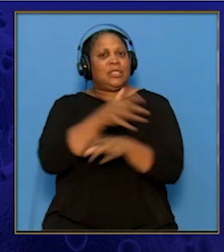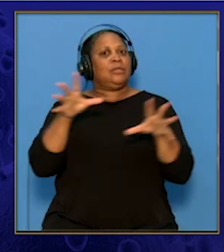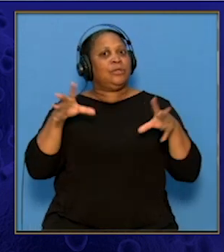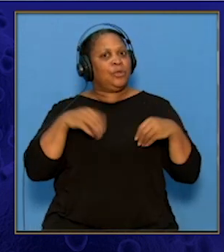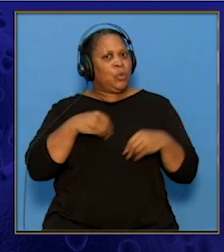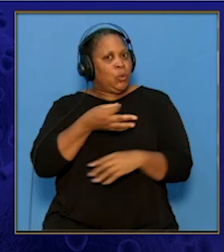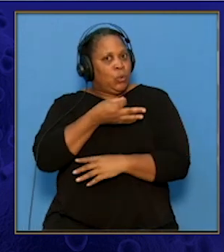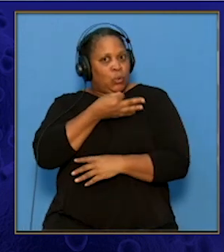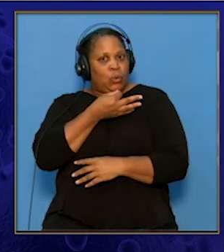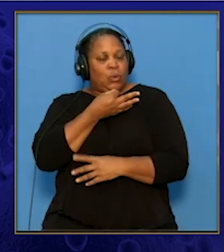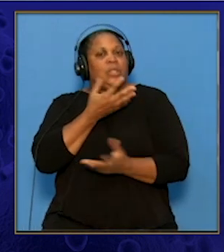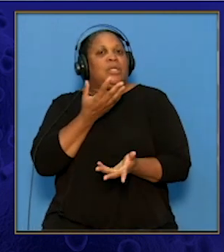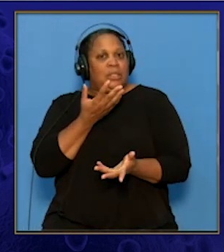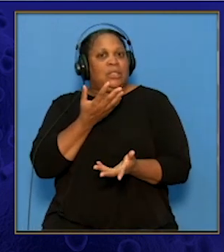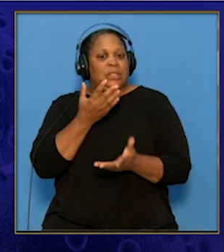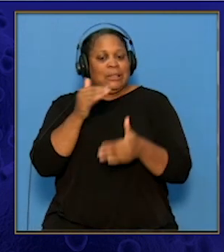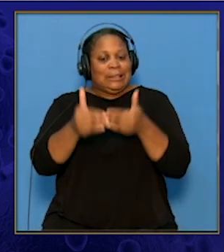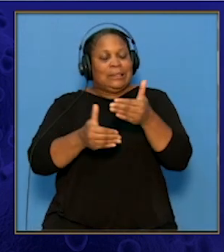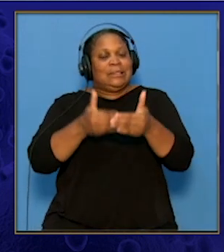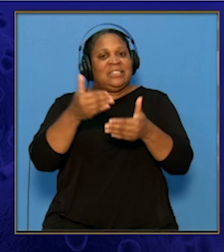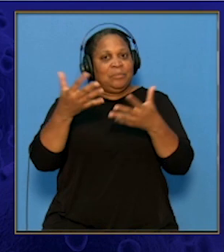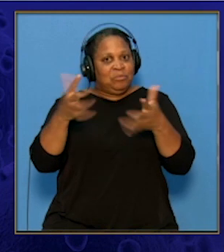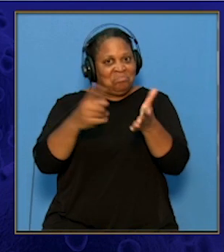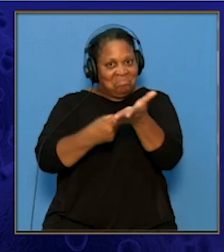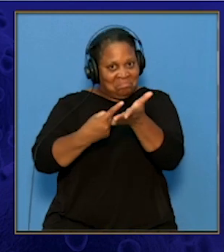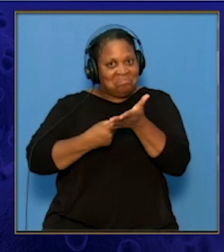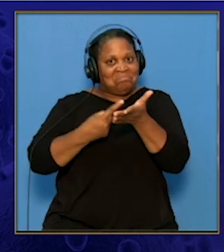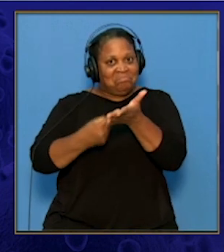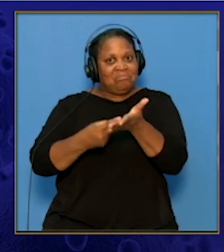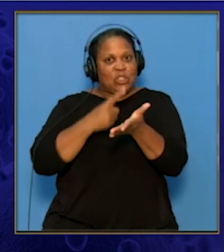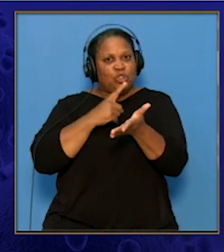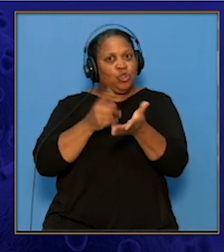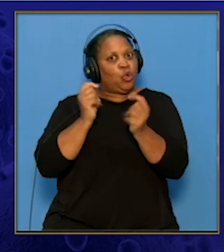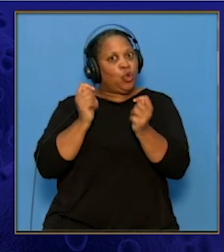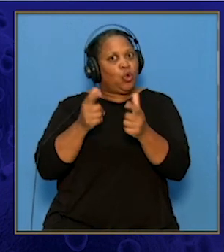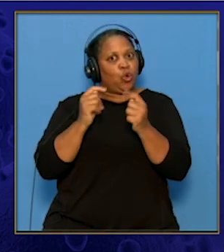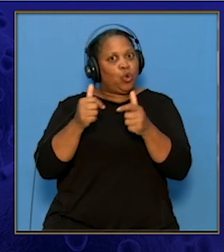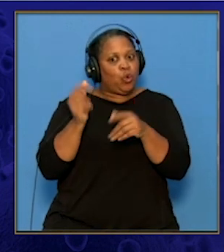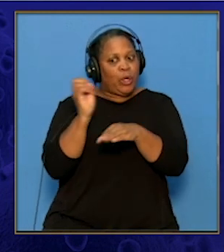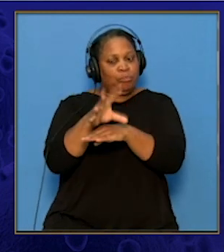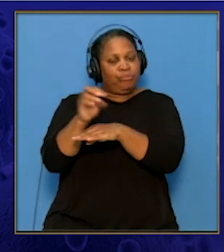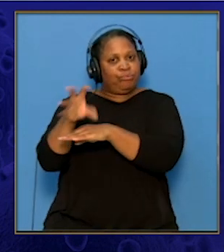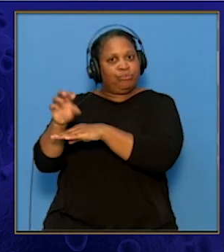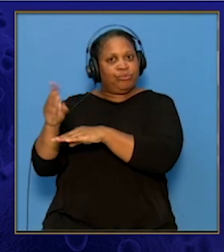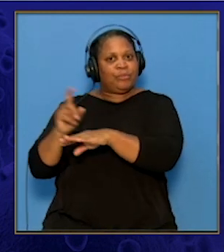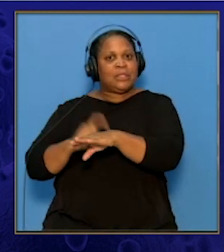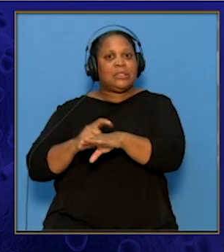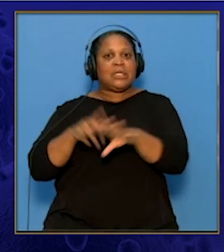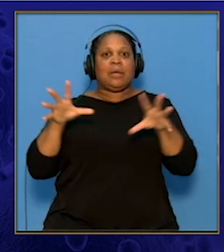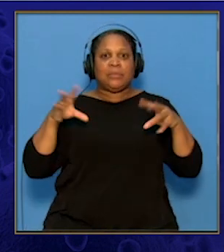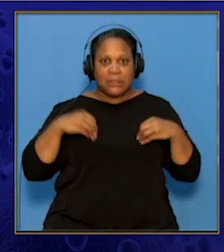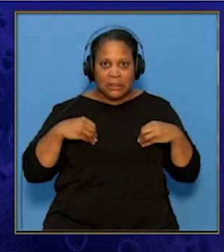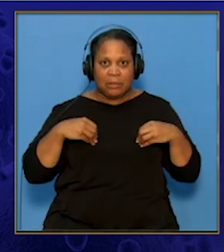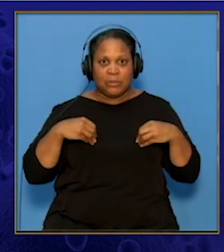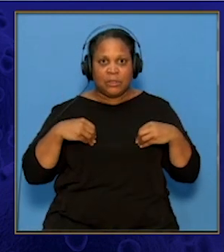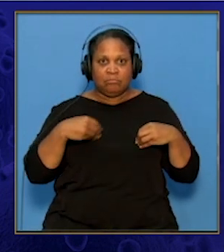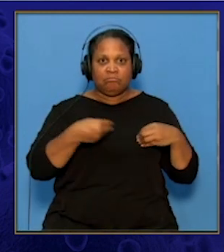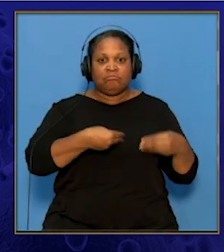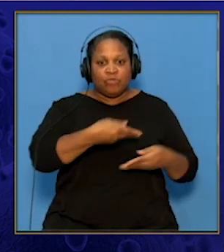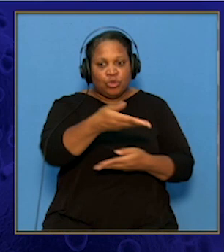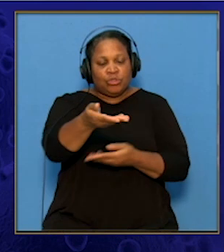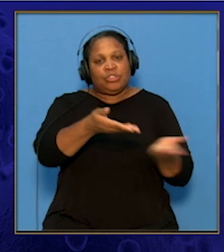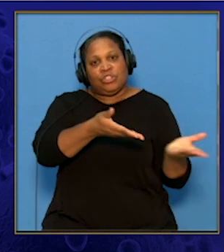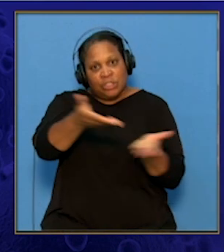some point, these steps were already discussed to ensure quick turnaround from the time approval was given to distribution.